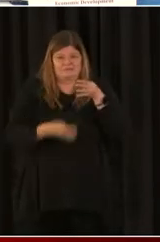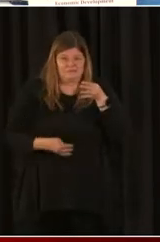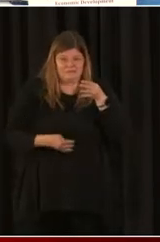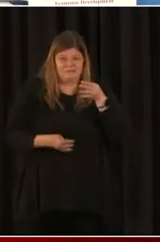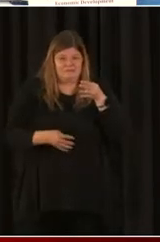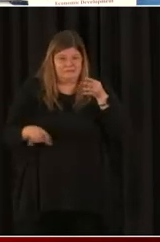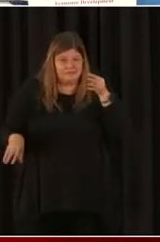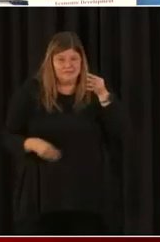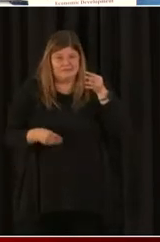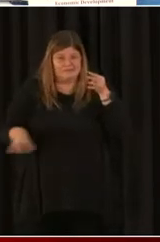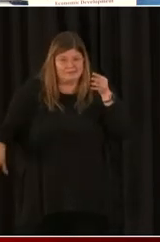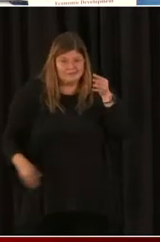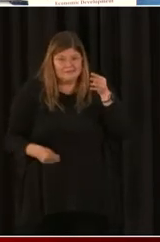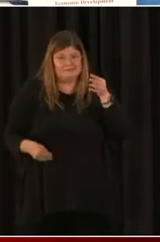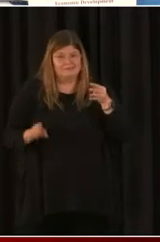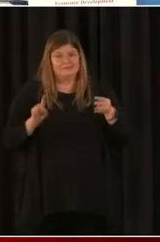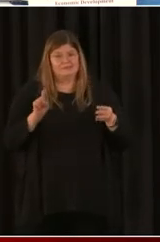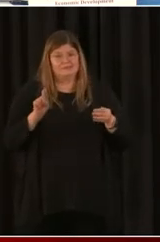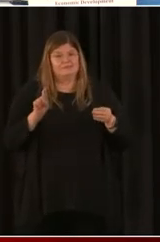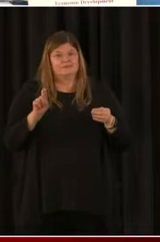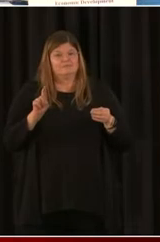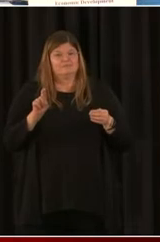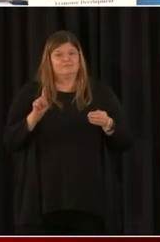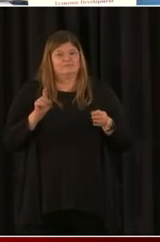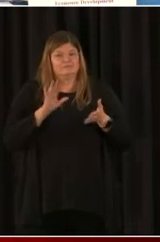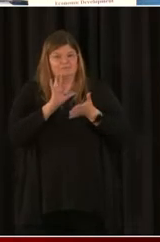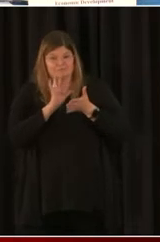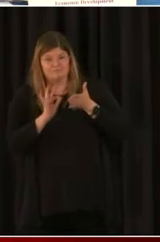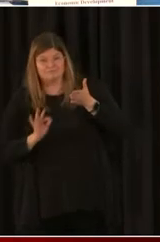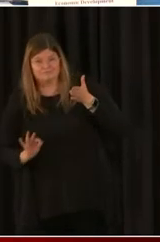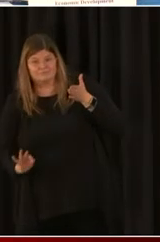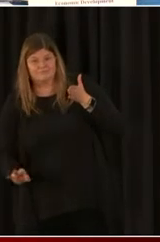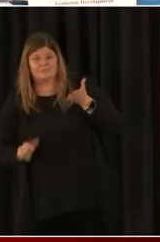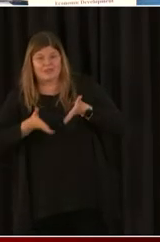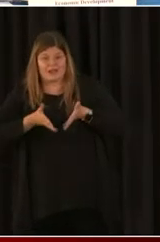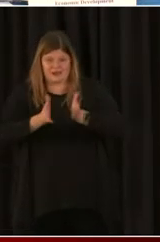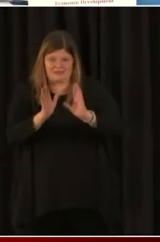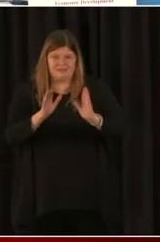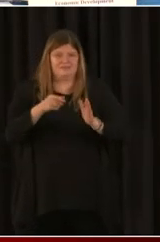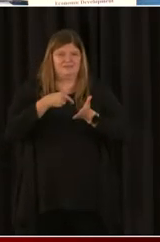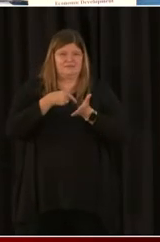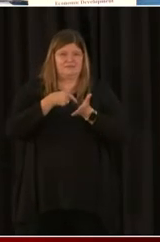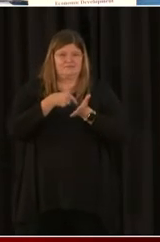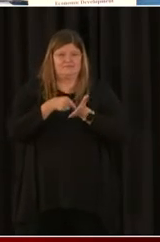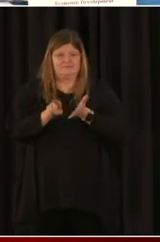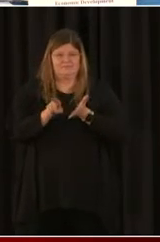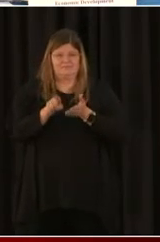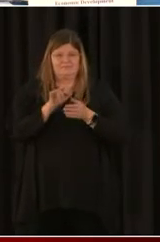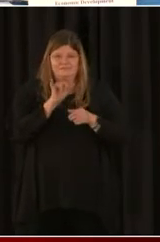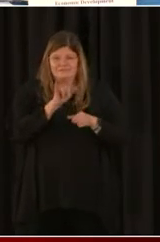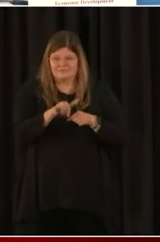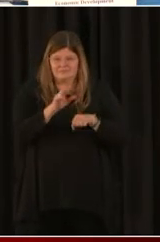All right. Is it more permissible? Are there more uses that are permissible?